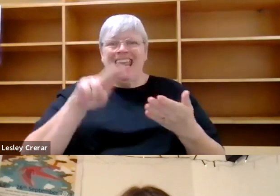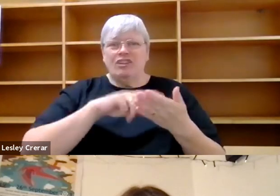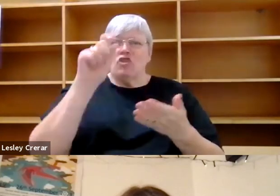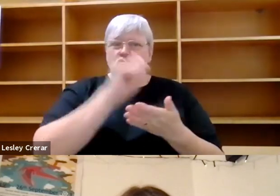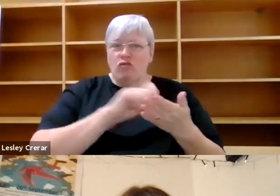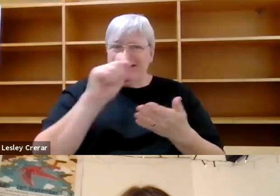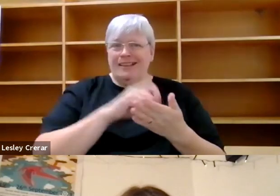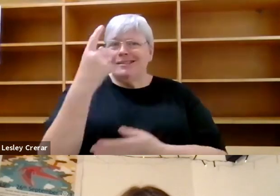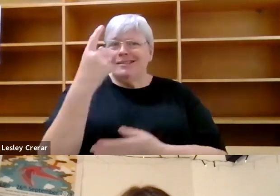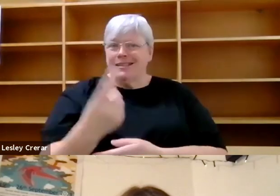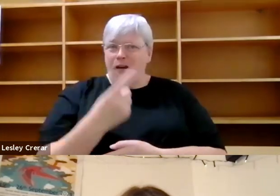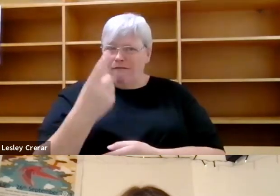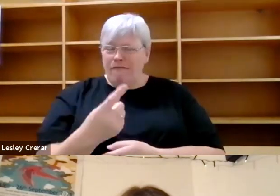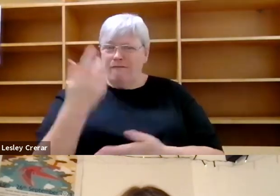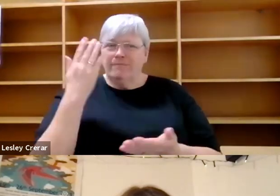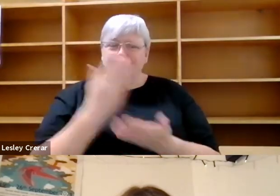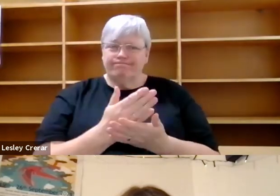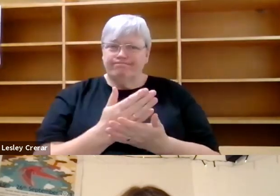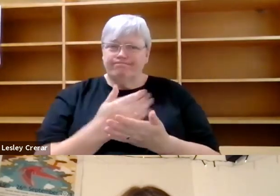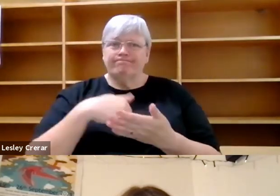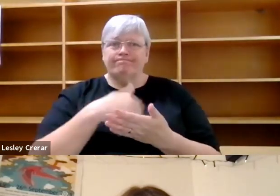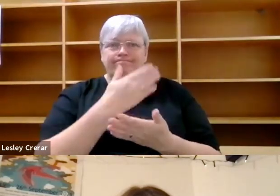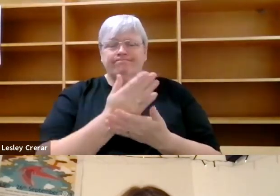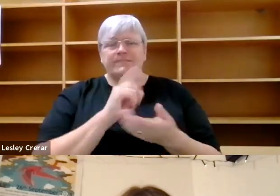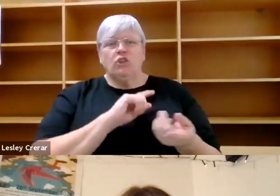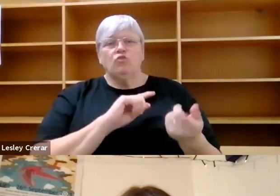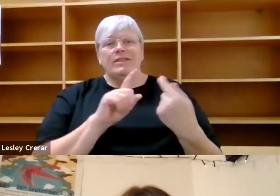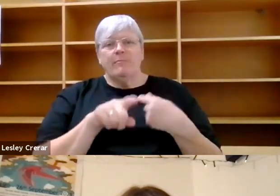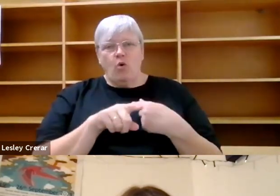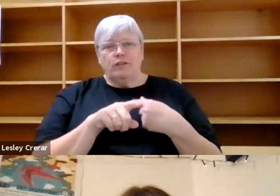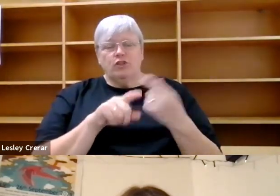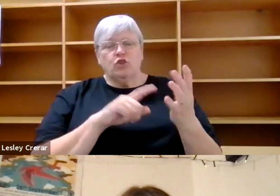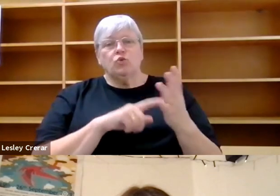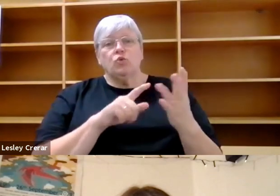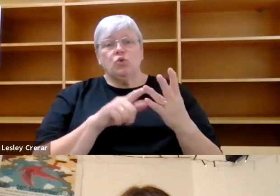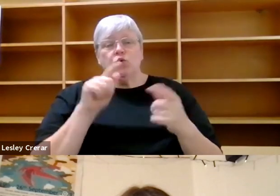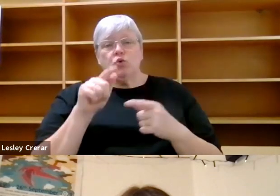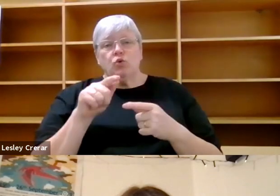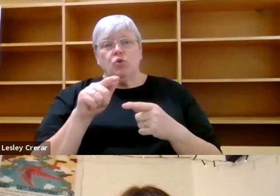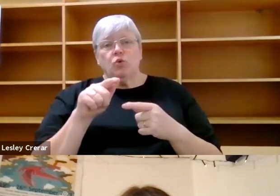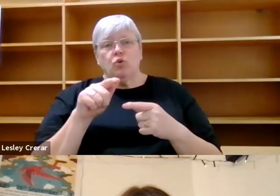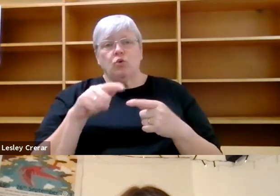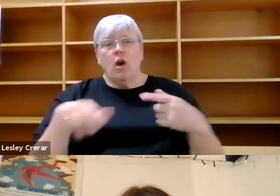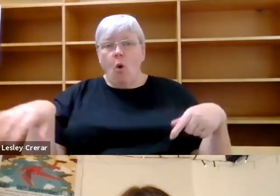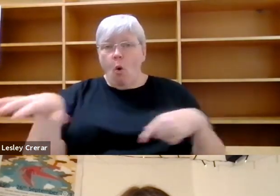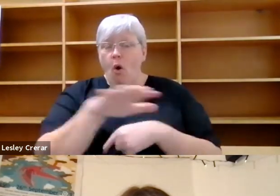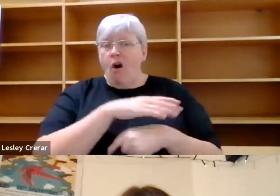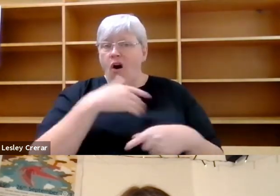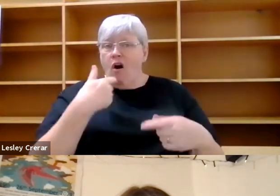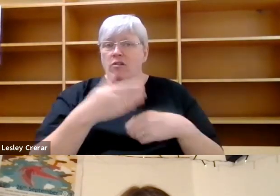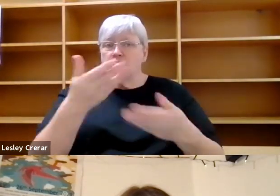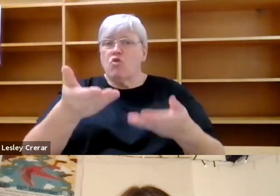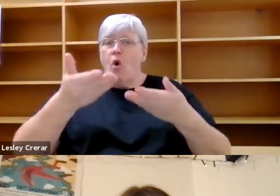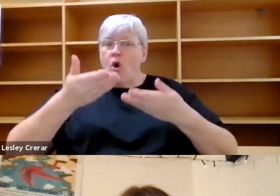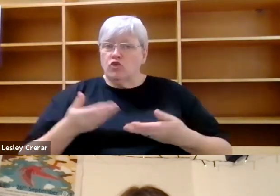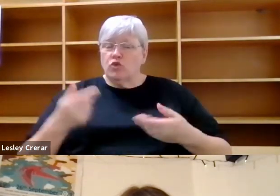like perhaps partly a response to sort of having all of that brought to me in a very